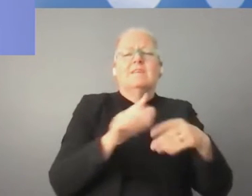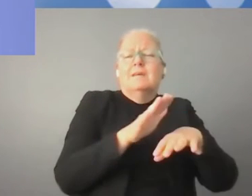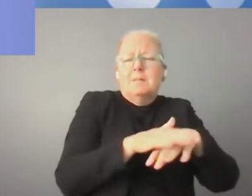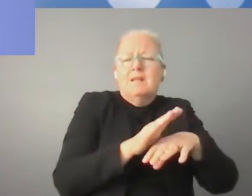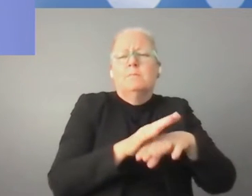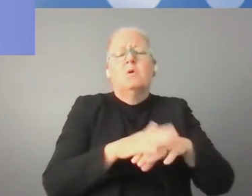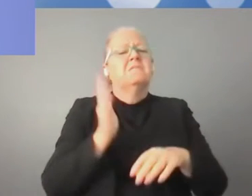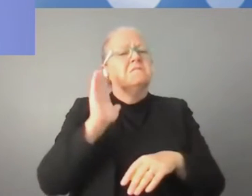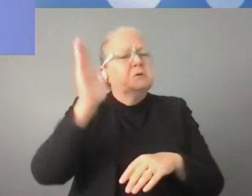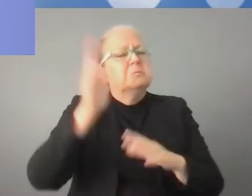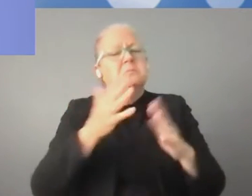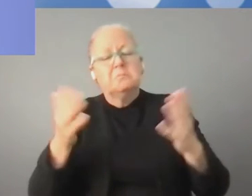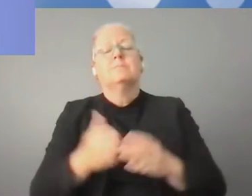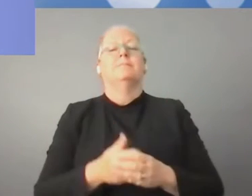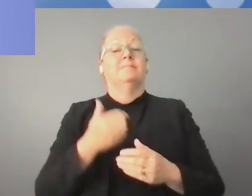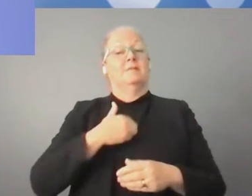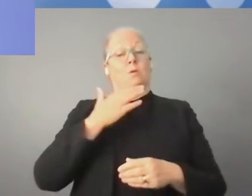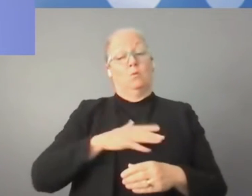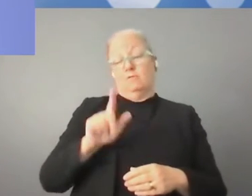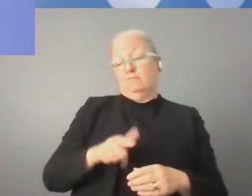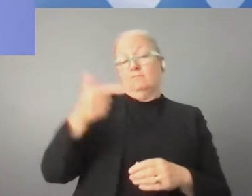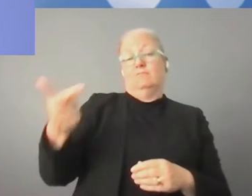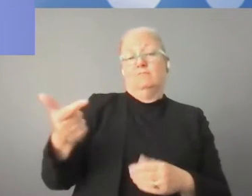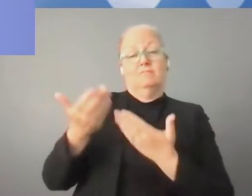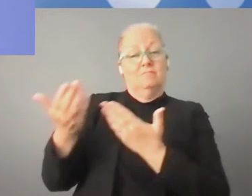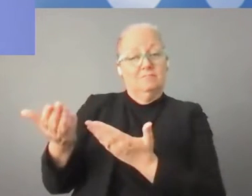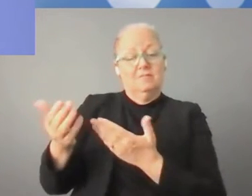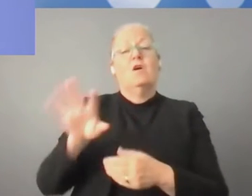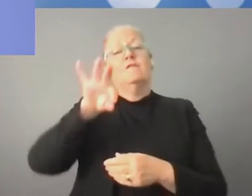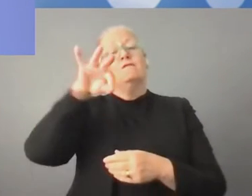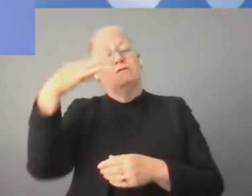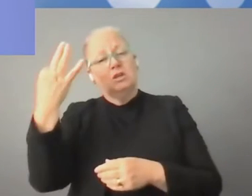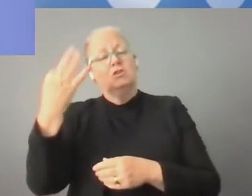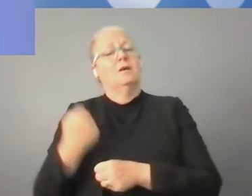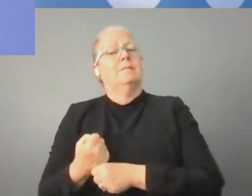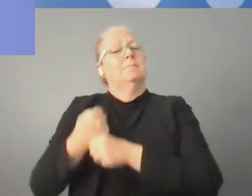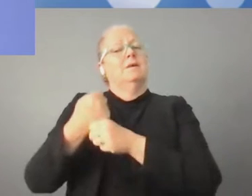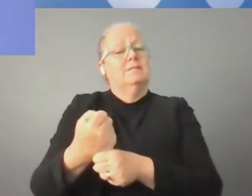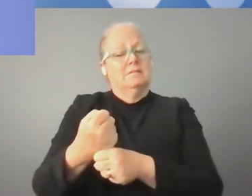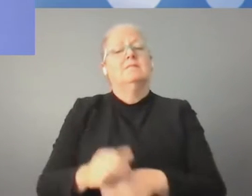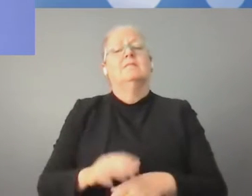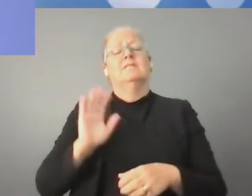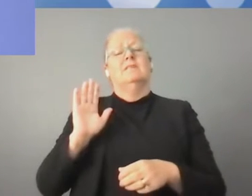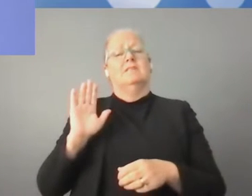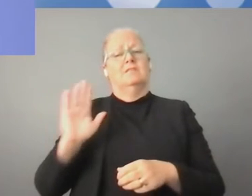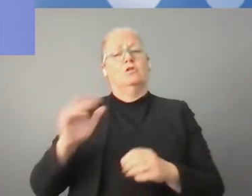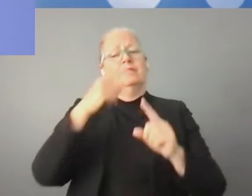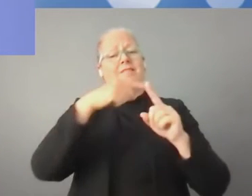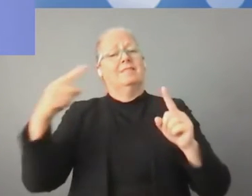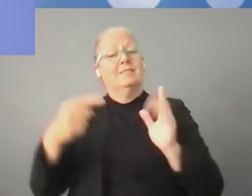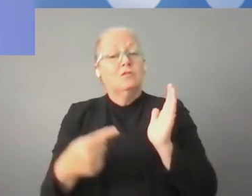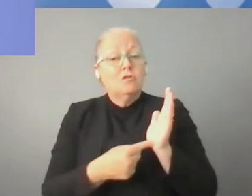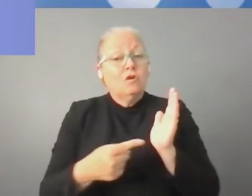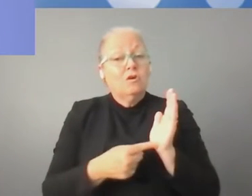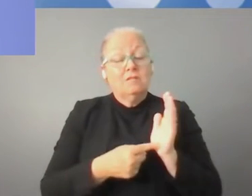would like to ask Mr. Henry Verdier, French Ambassador for Digital Technology. And Mr. Ambassador, you have quite